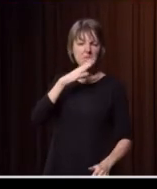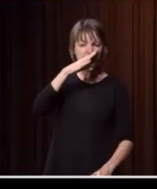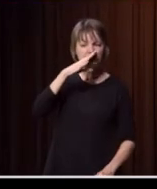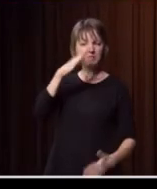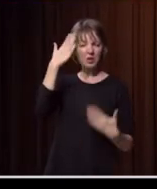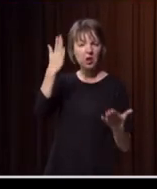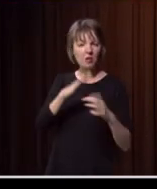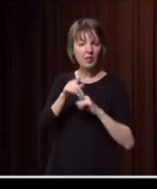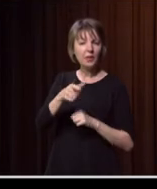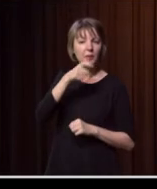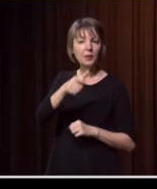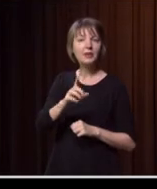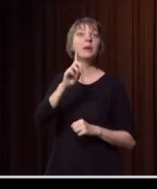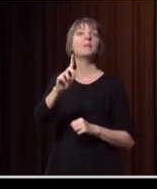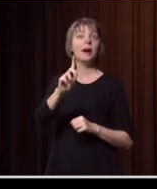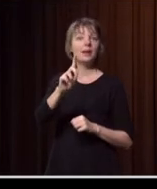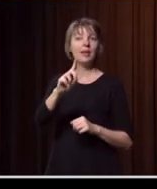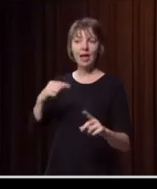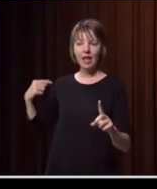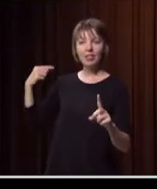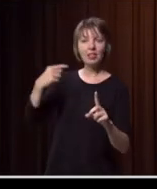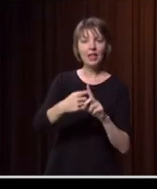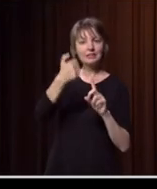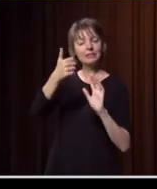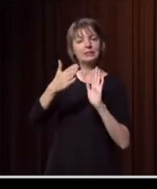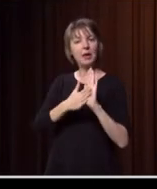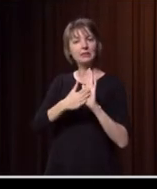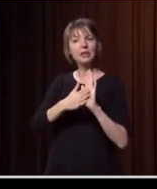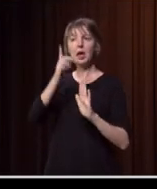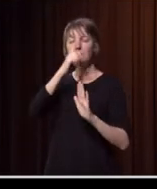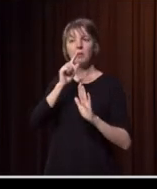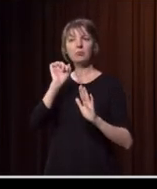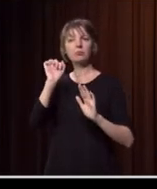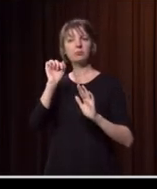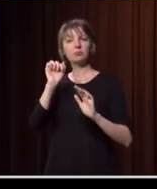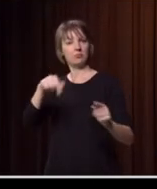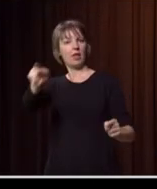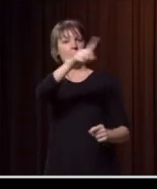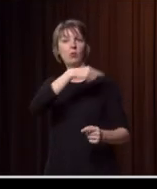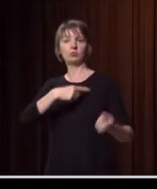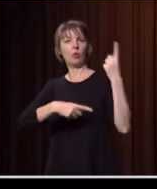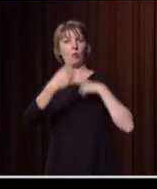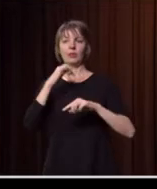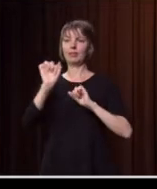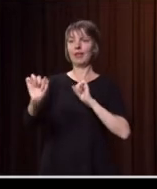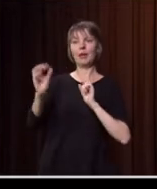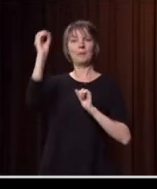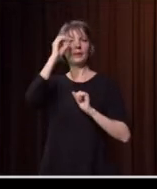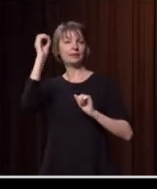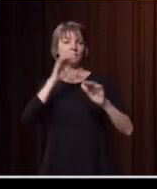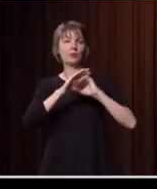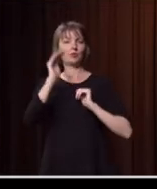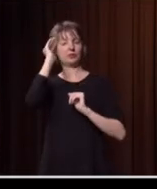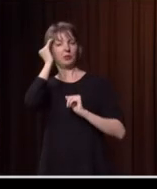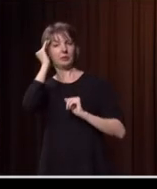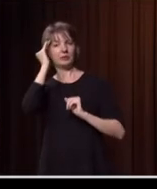last six months of having the role, everyone's got a view on resilience. And it really matters. And, and I think whether it's at the individual level, whether it's at the family level,